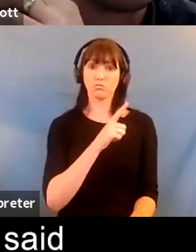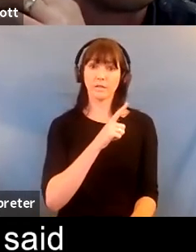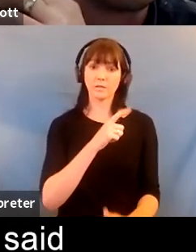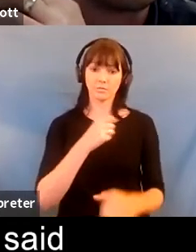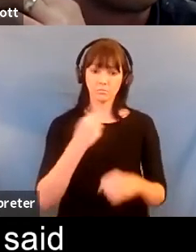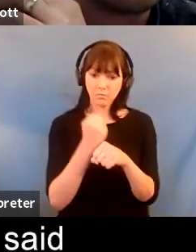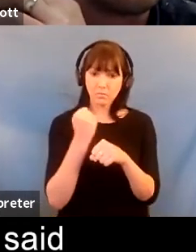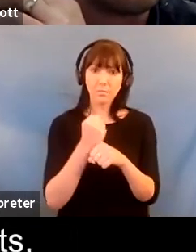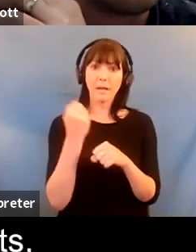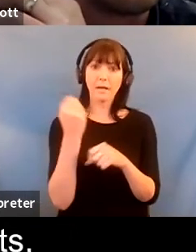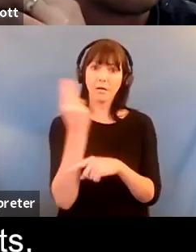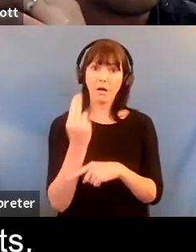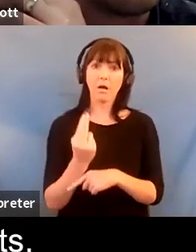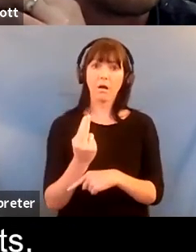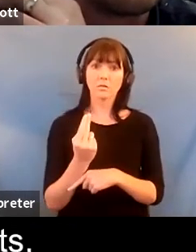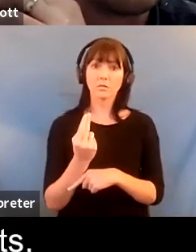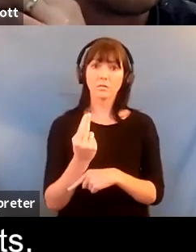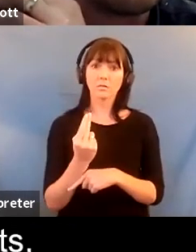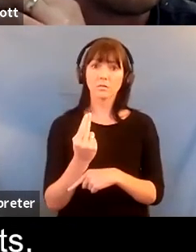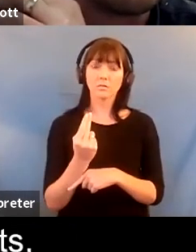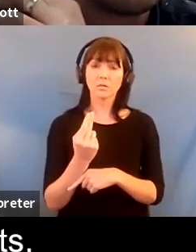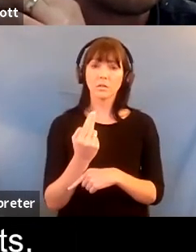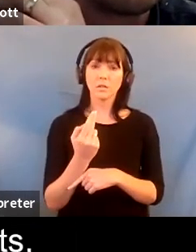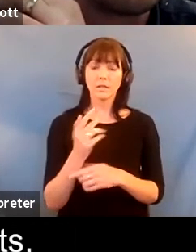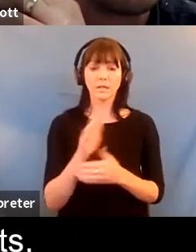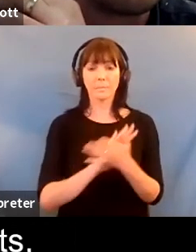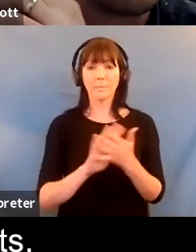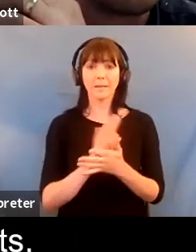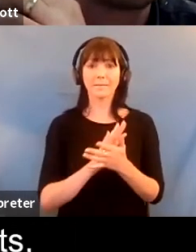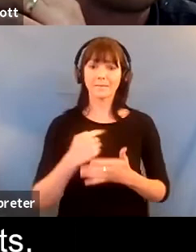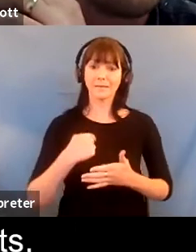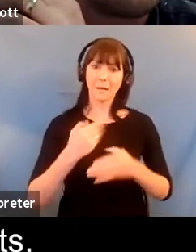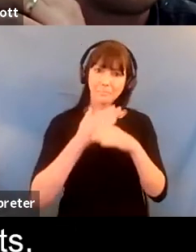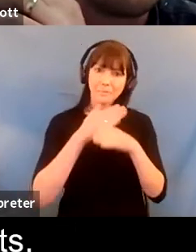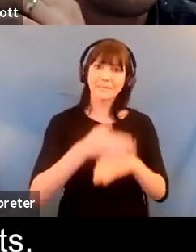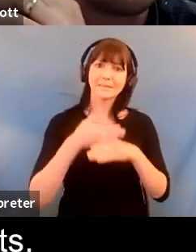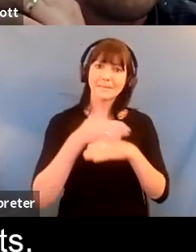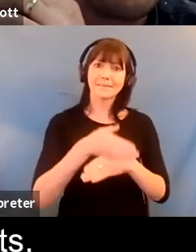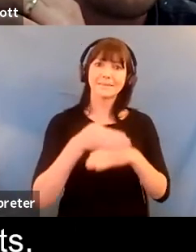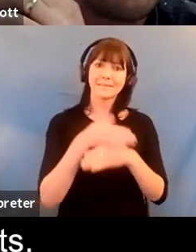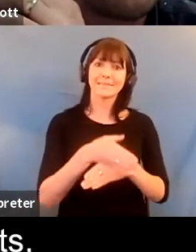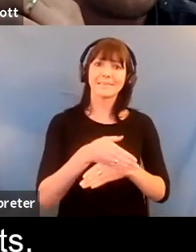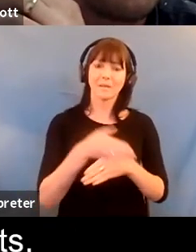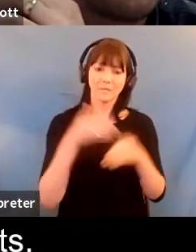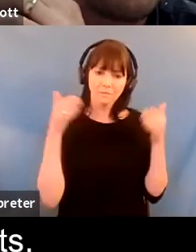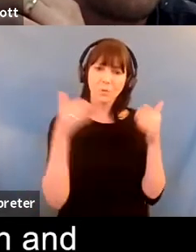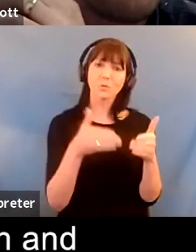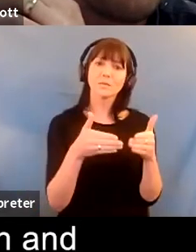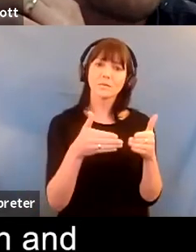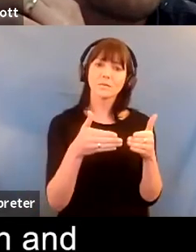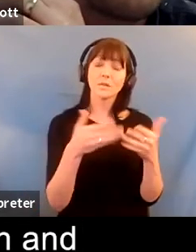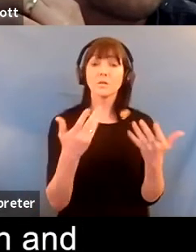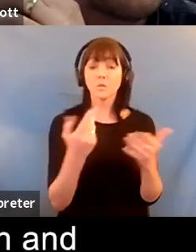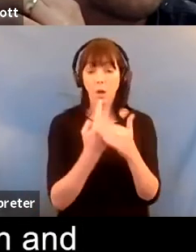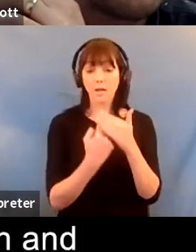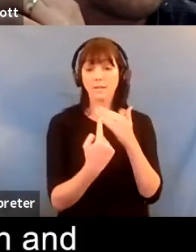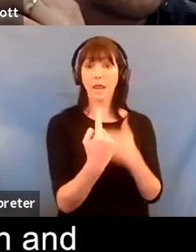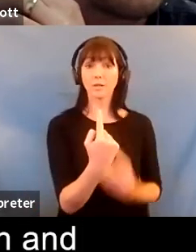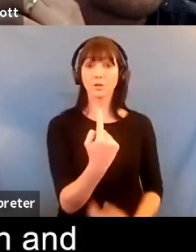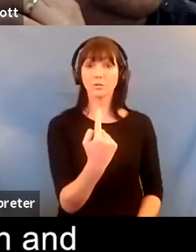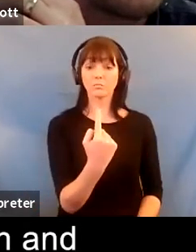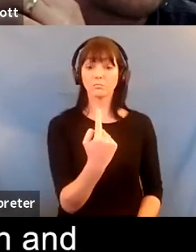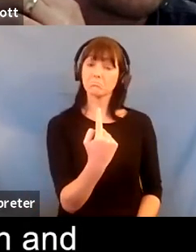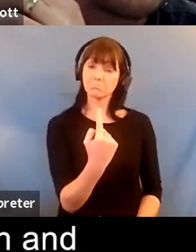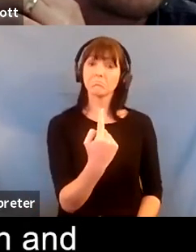it actually bizarrely opposite to mark it keeps me off the streets which i kind of need um so isolation was a sort of good place for that to